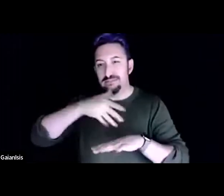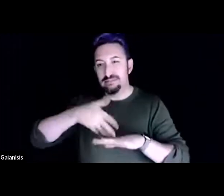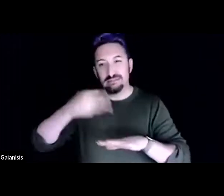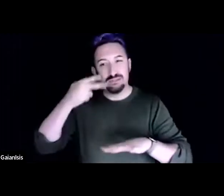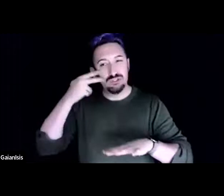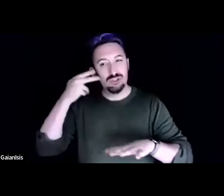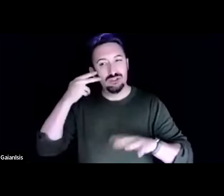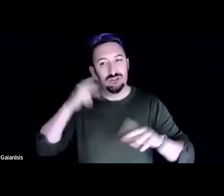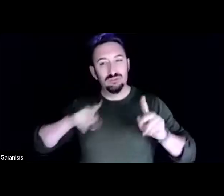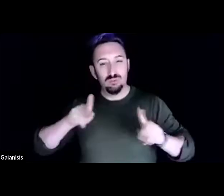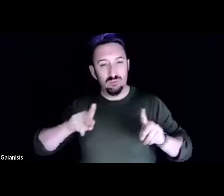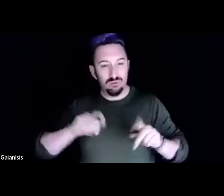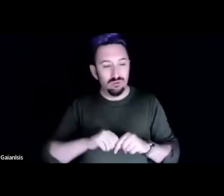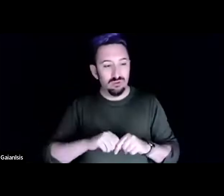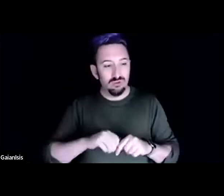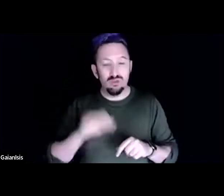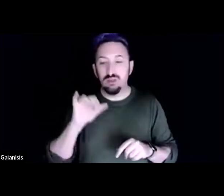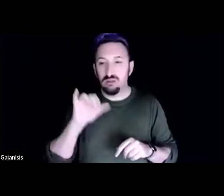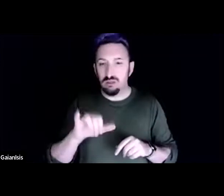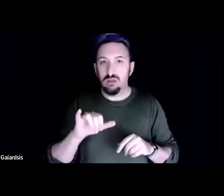started by the